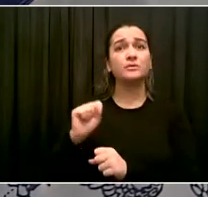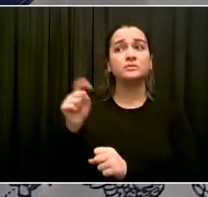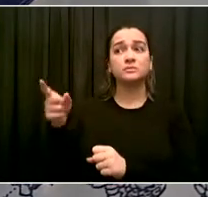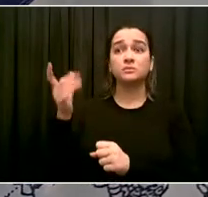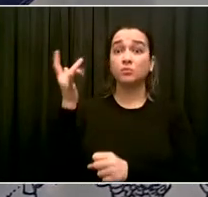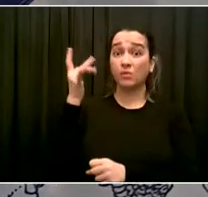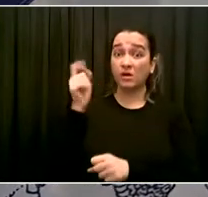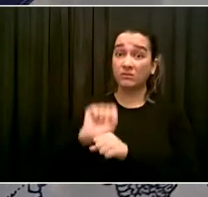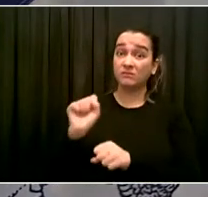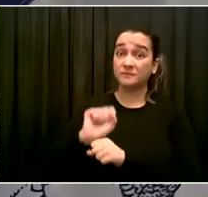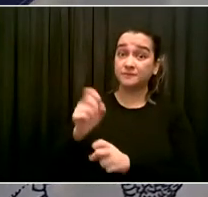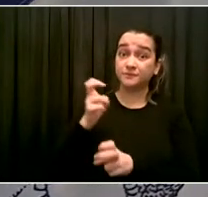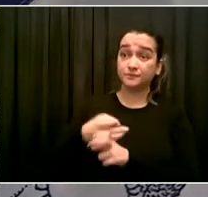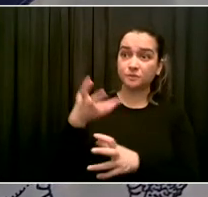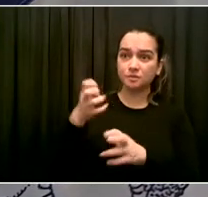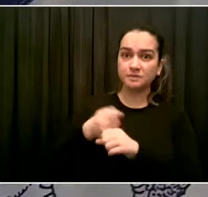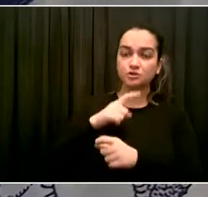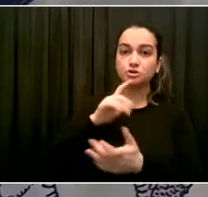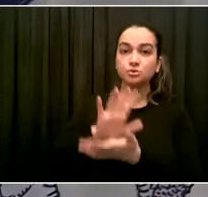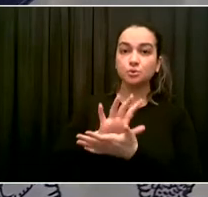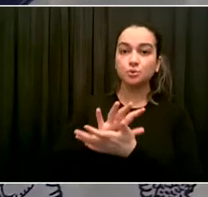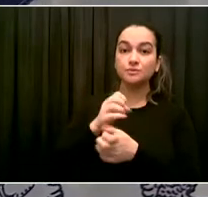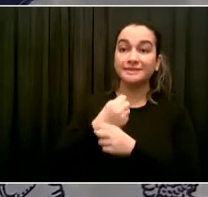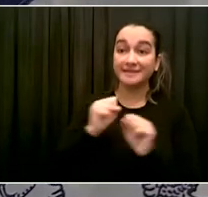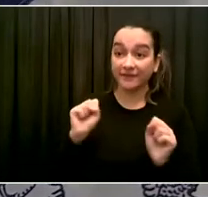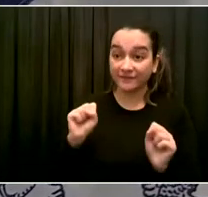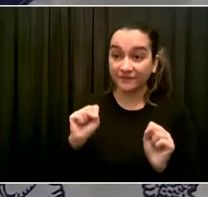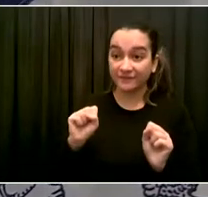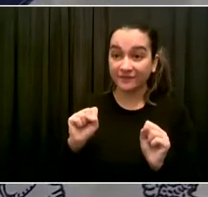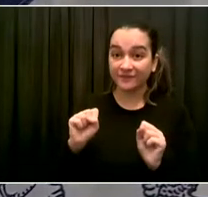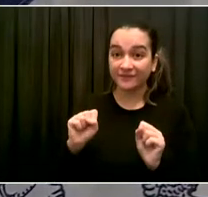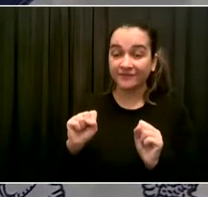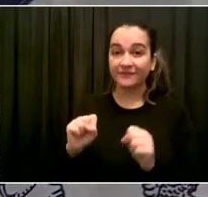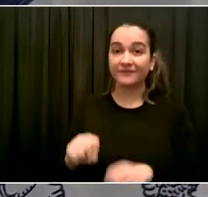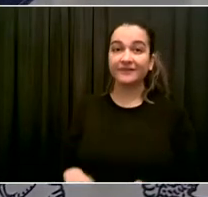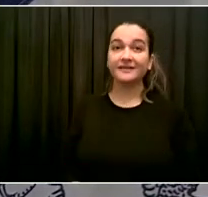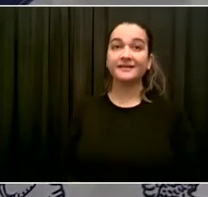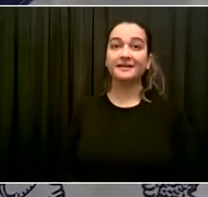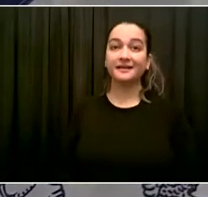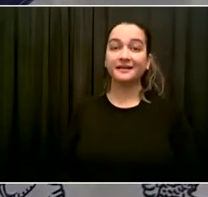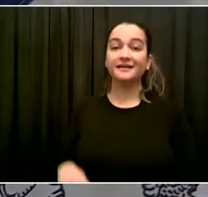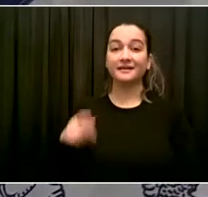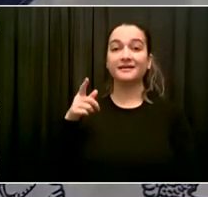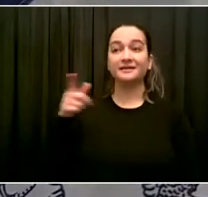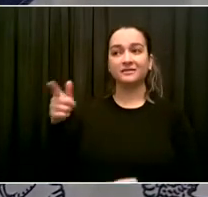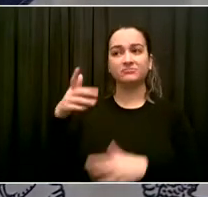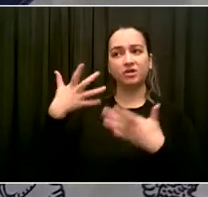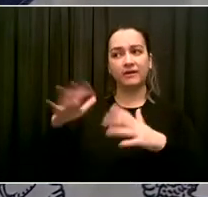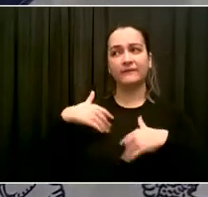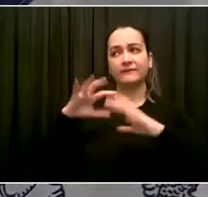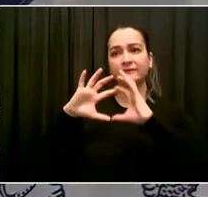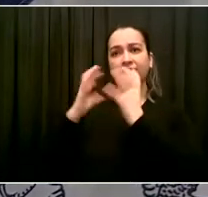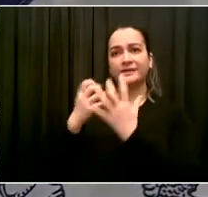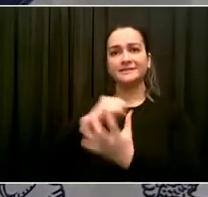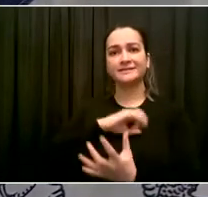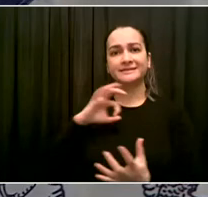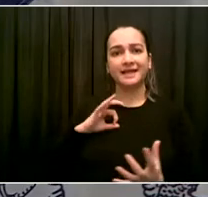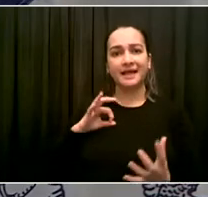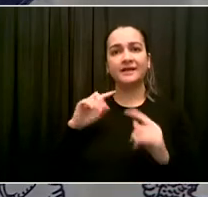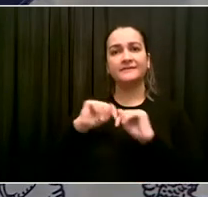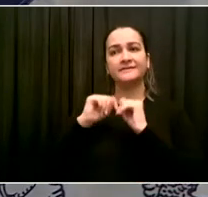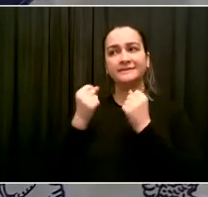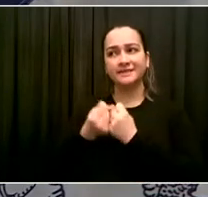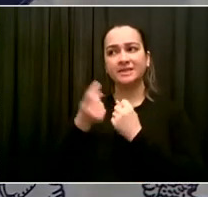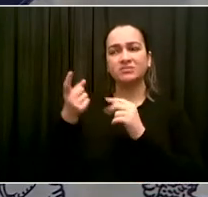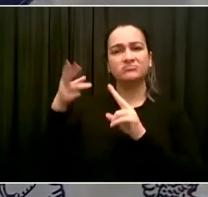was part of this gold standard of health and safety elements that made New York City public schools the envy of the nation. We